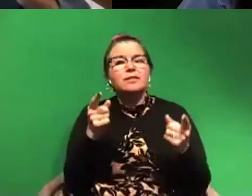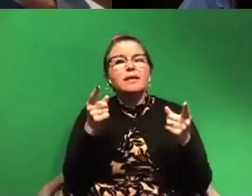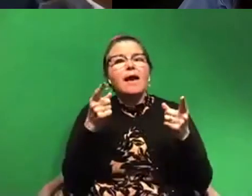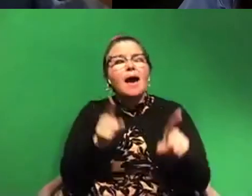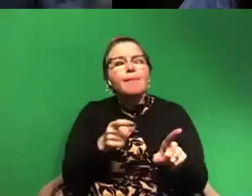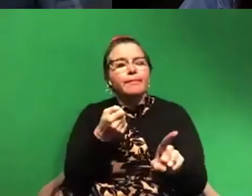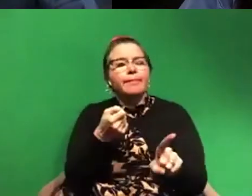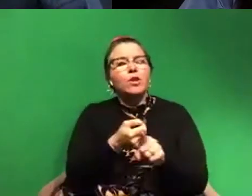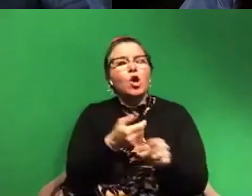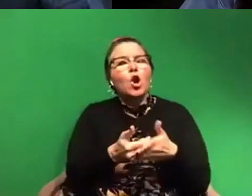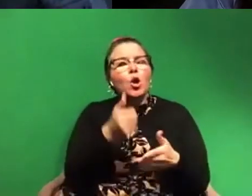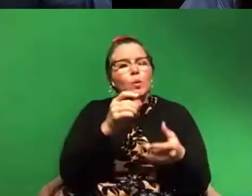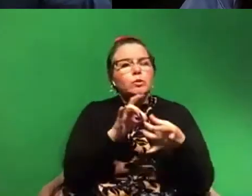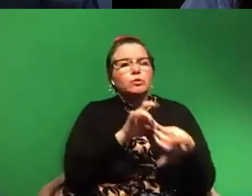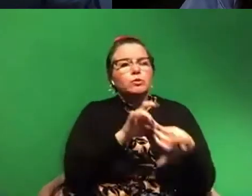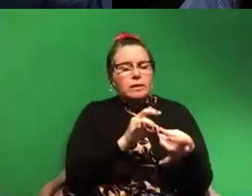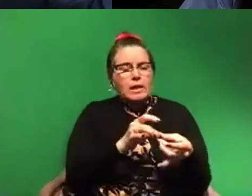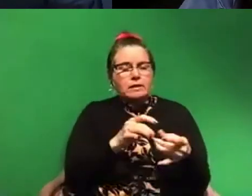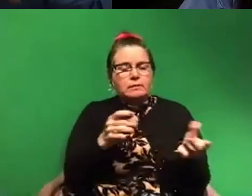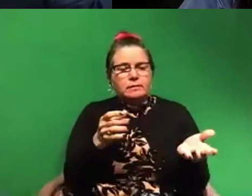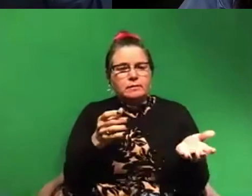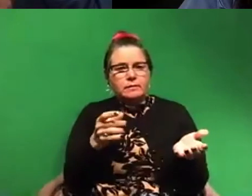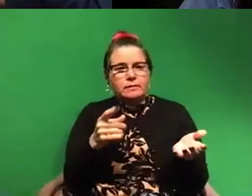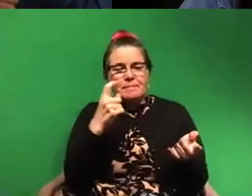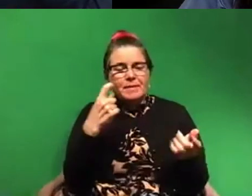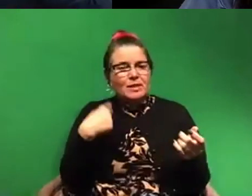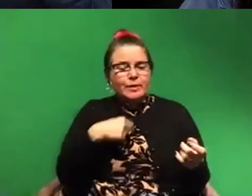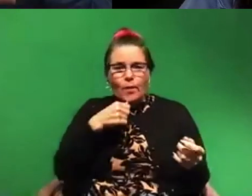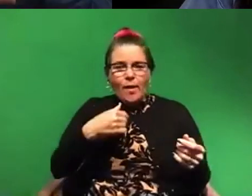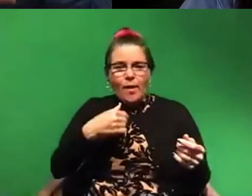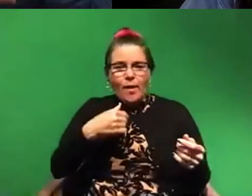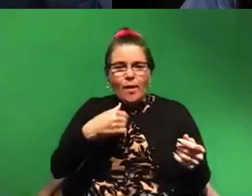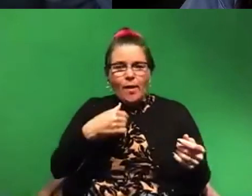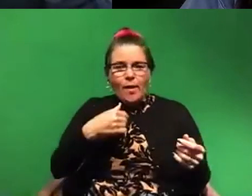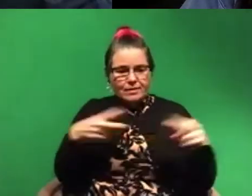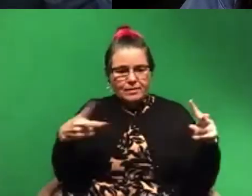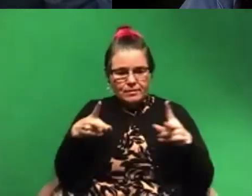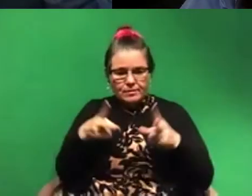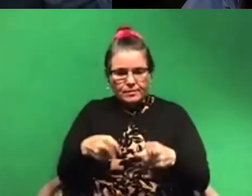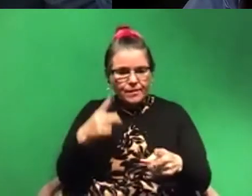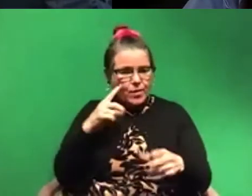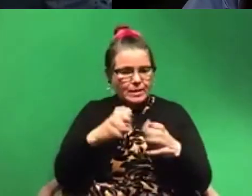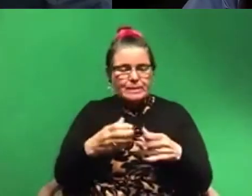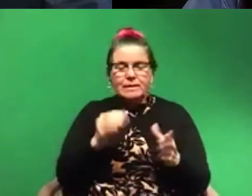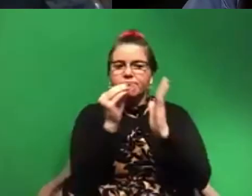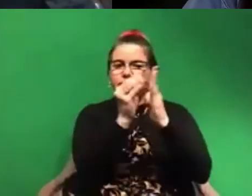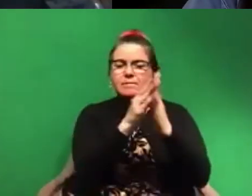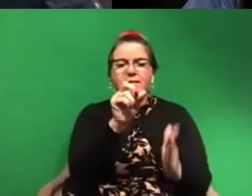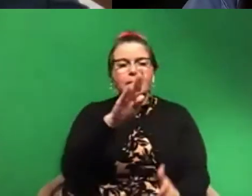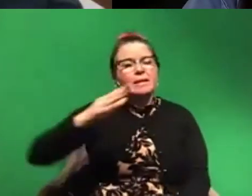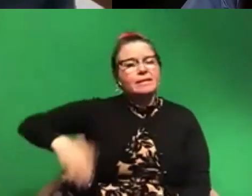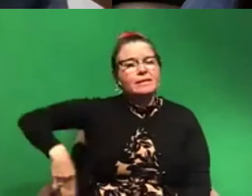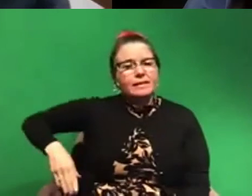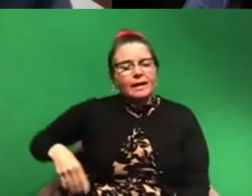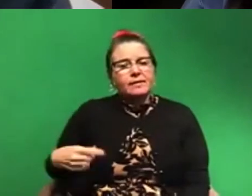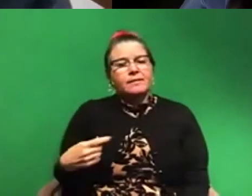related to the one that we're looking at here because we don't have the sequence for that species in the database? We're running into